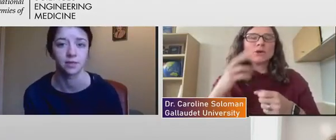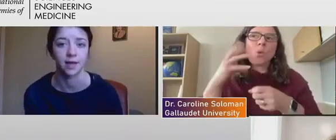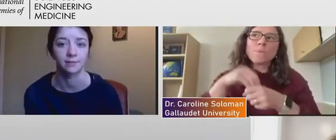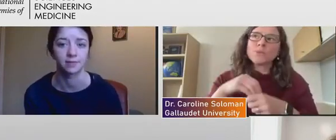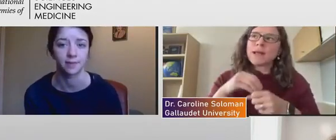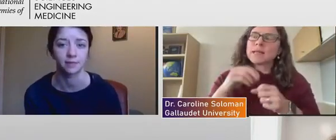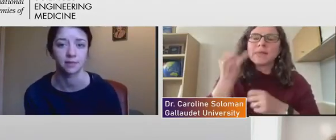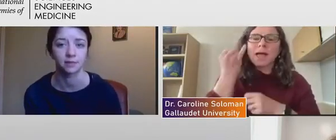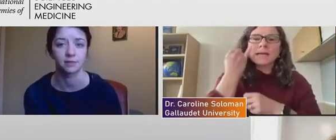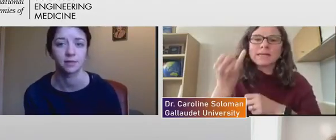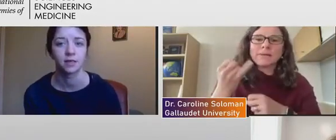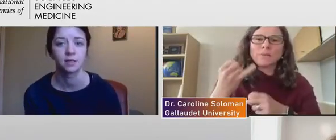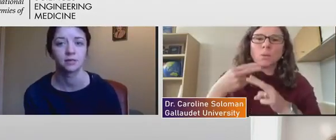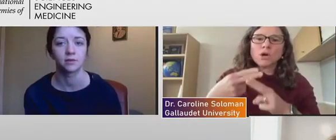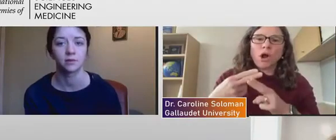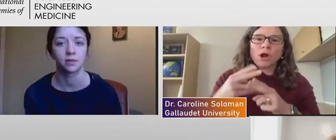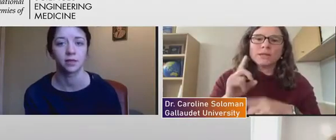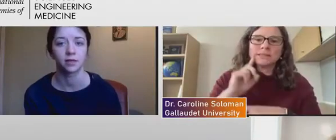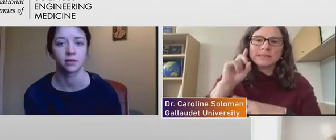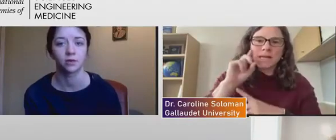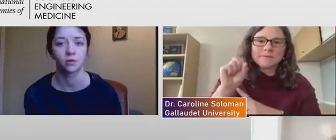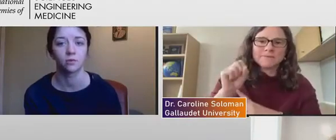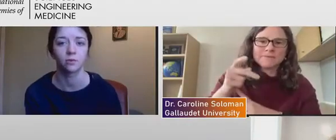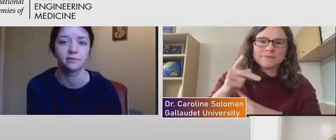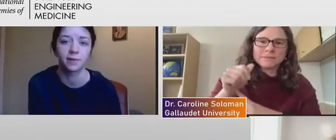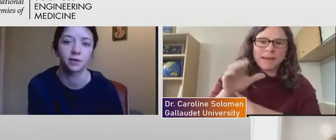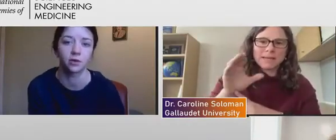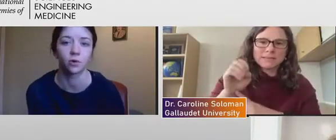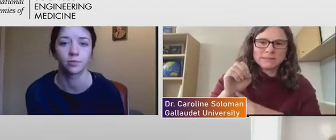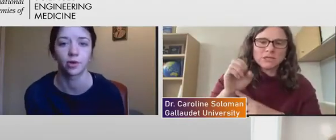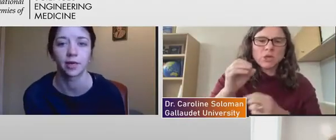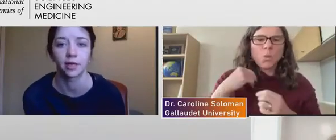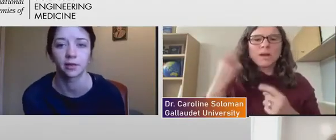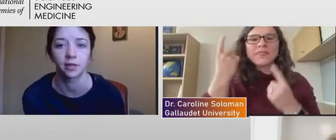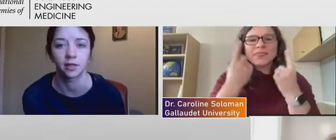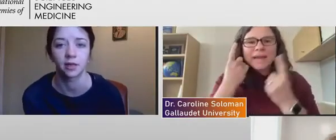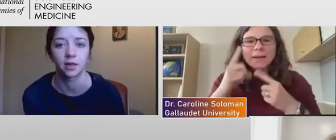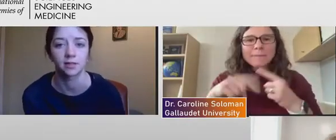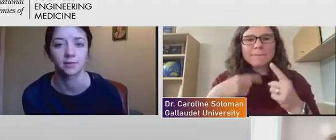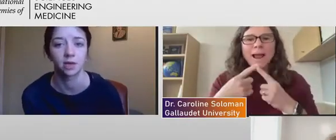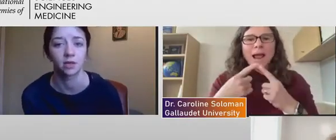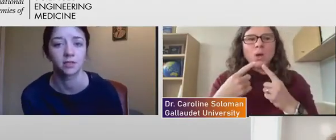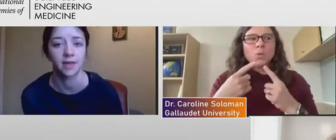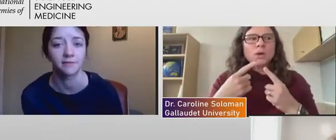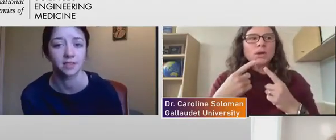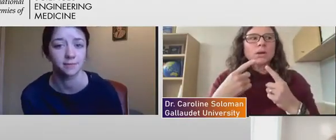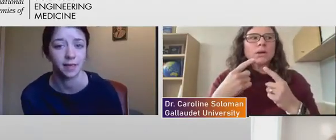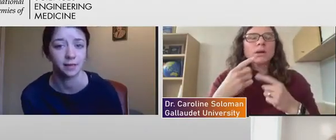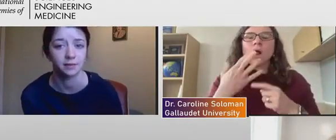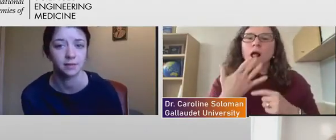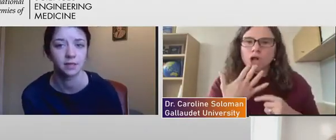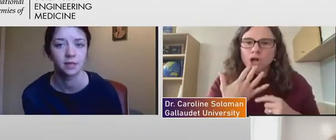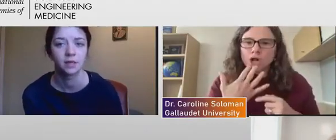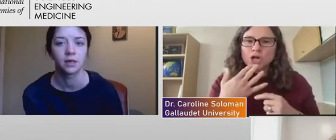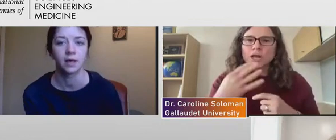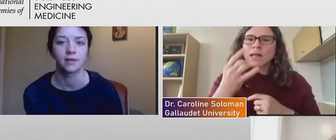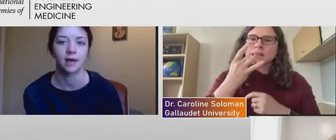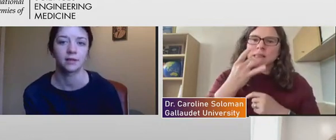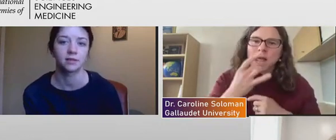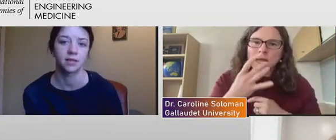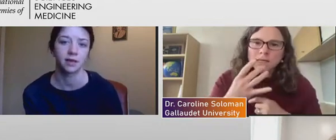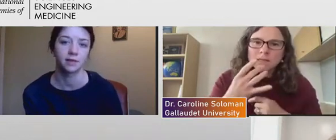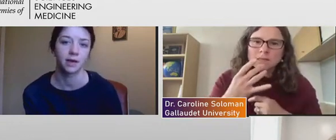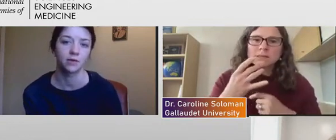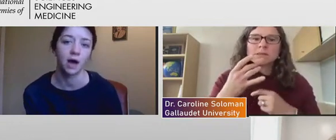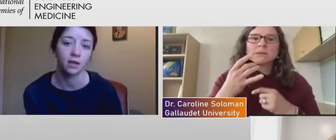use the lab spaces so that we can, we've been incorporating the concept called deaf space. And